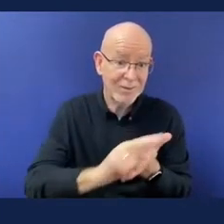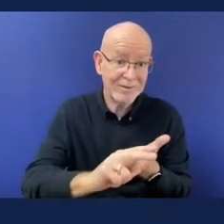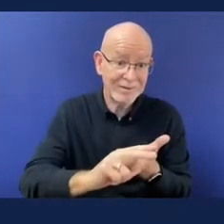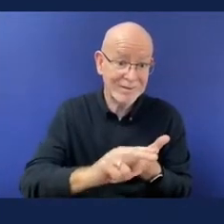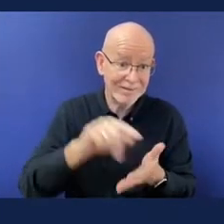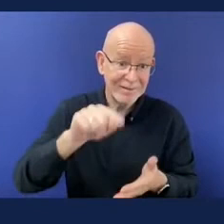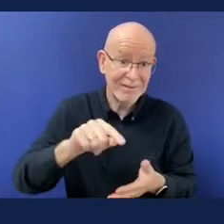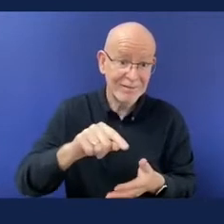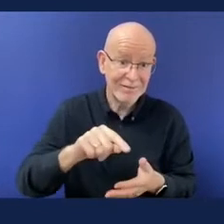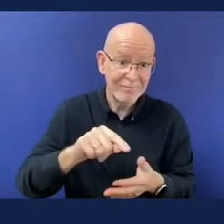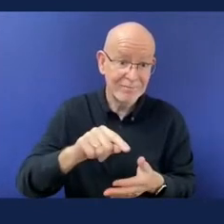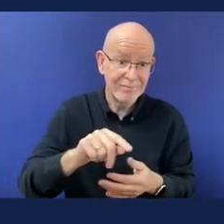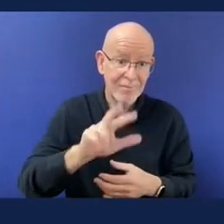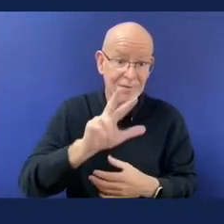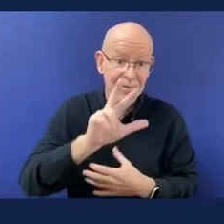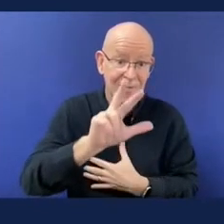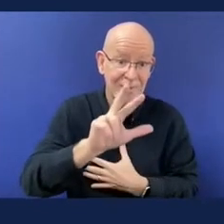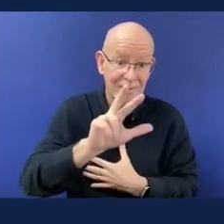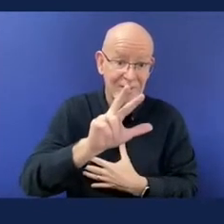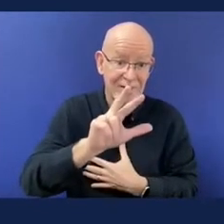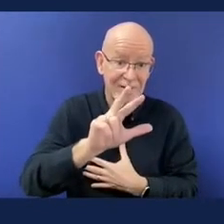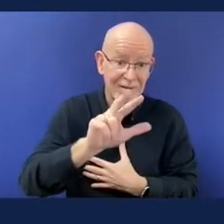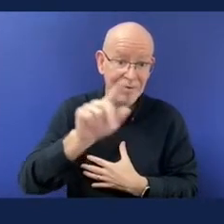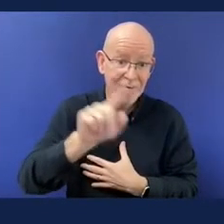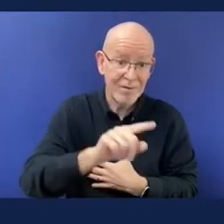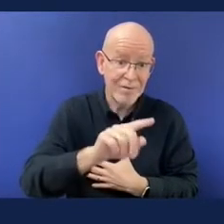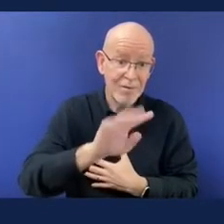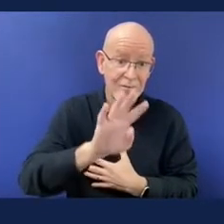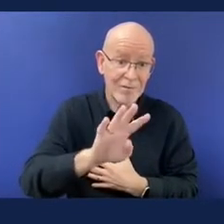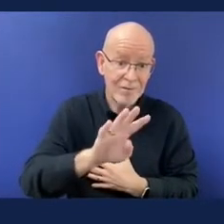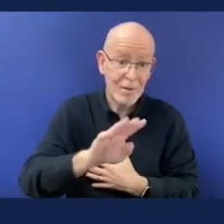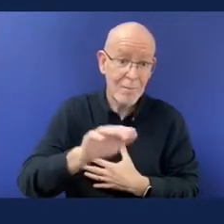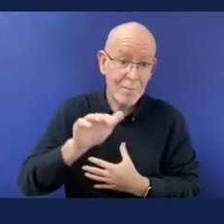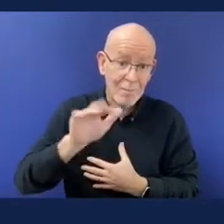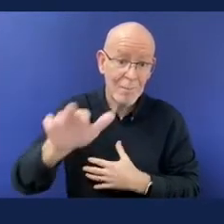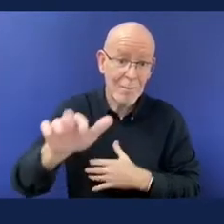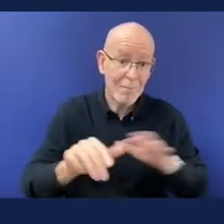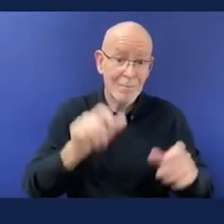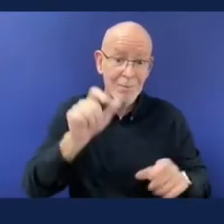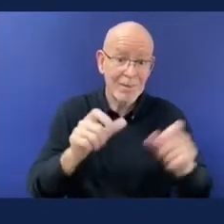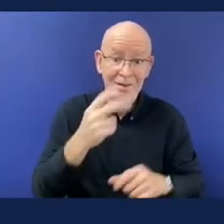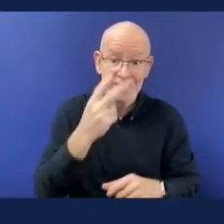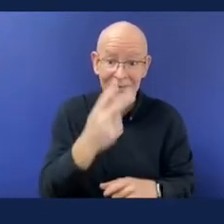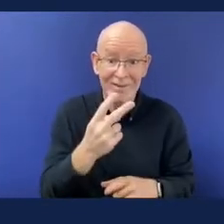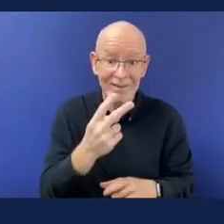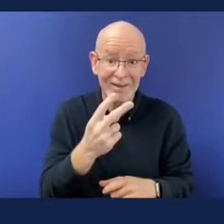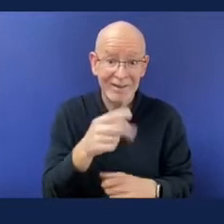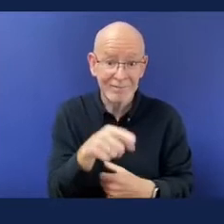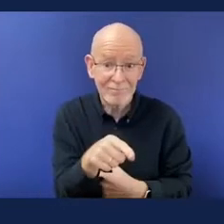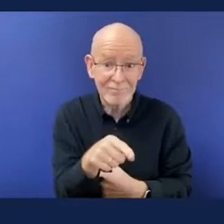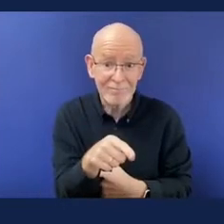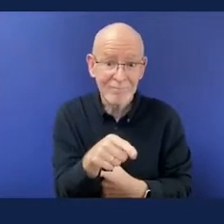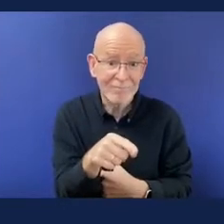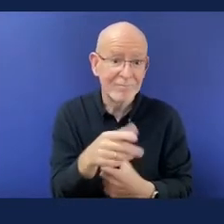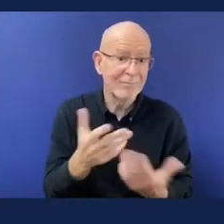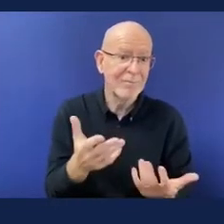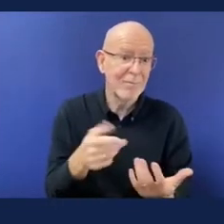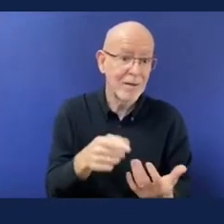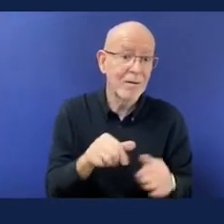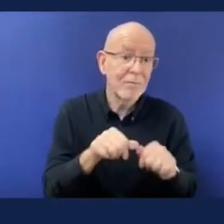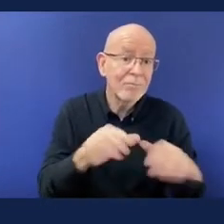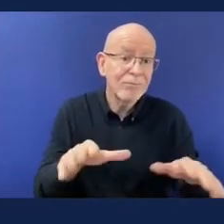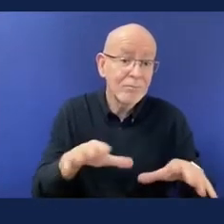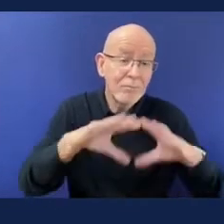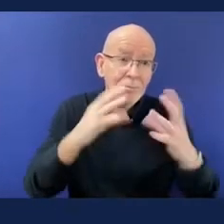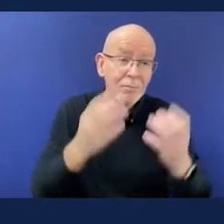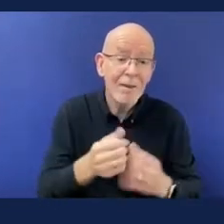global population and on twitter uh hashtag reader 15 has had 2.4 billion impressions so great media coverage